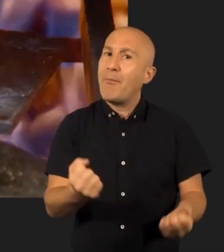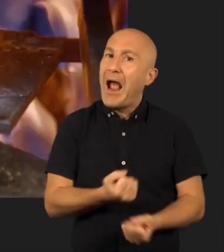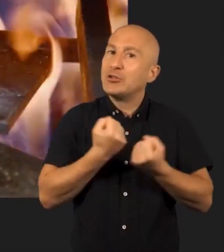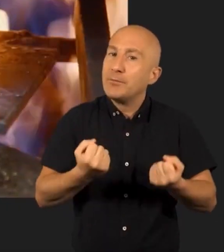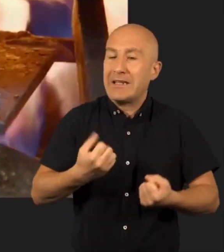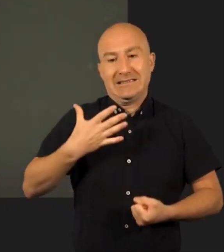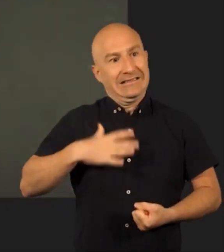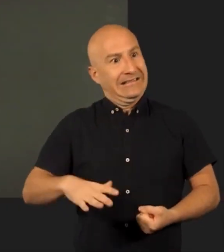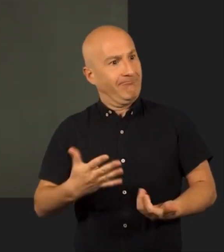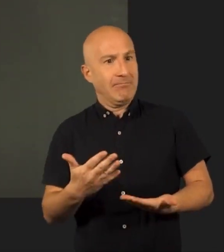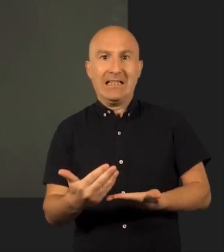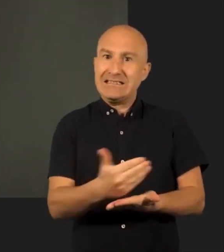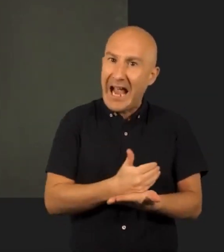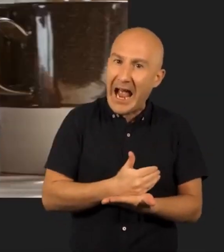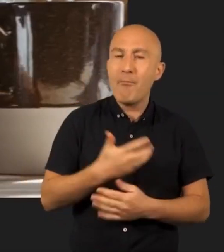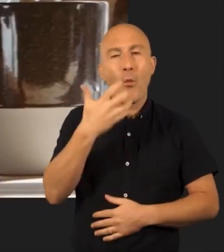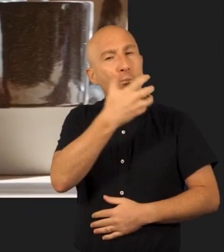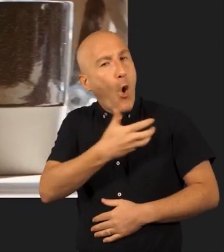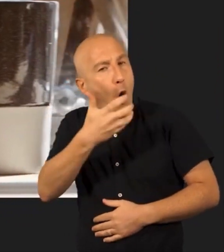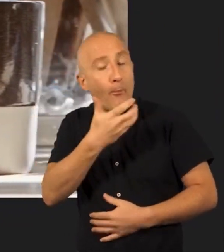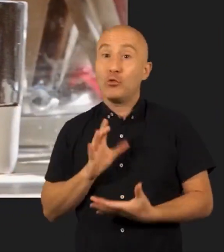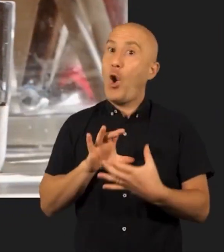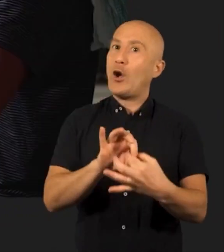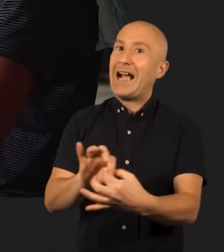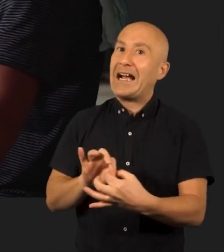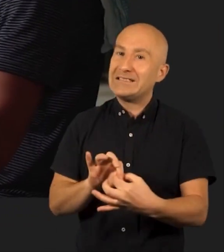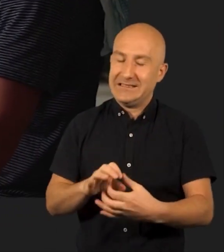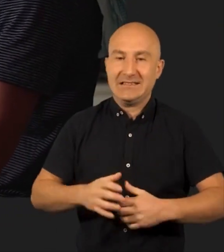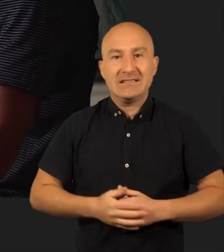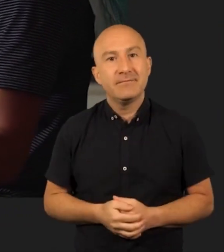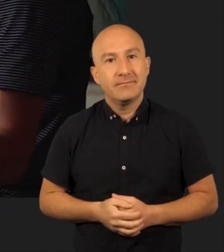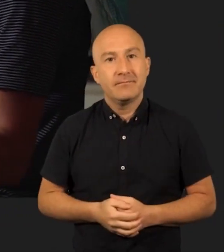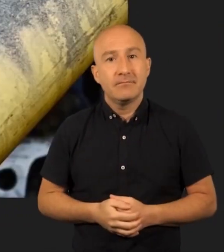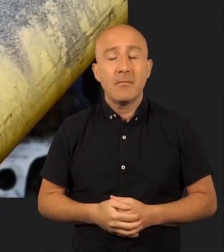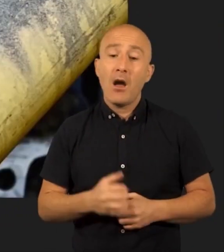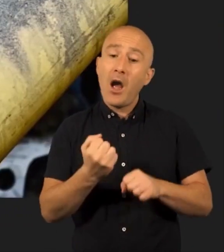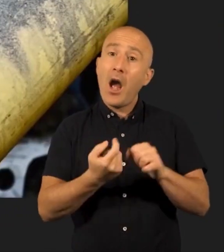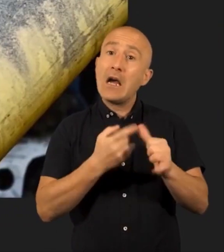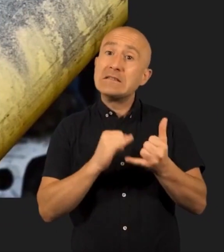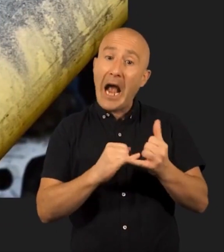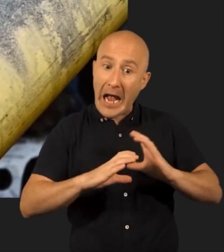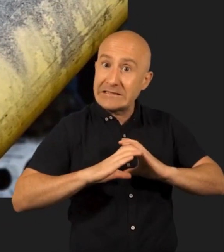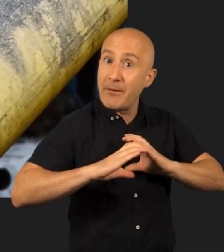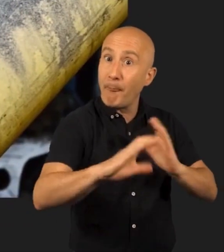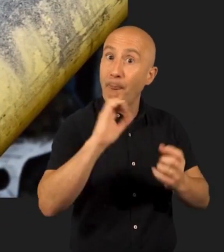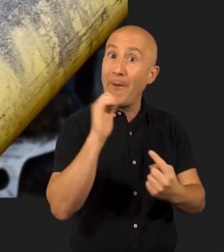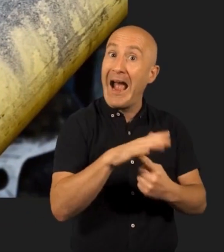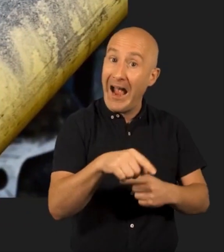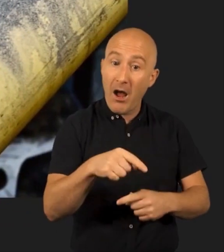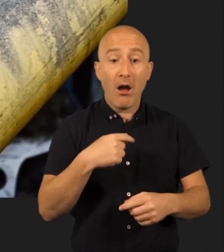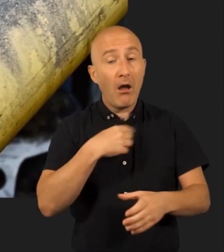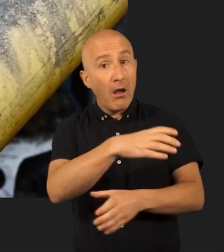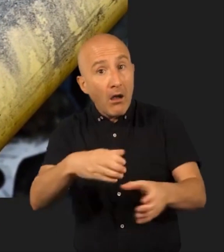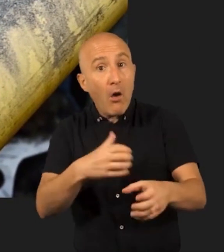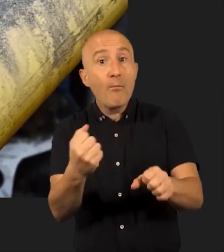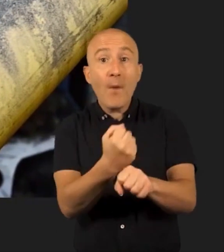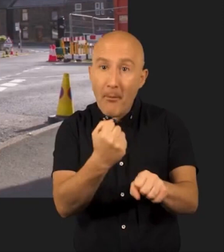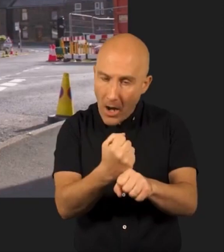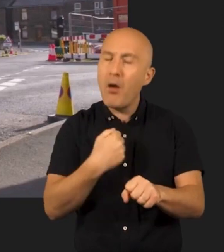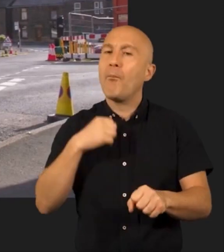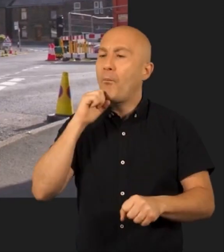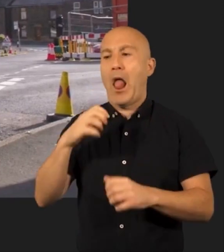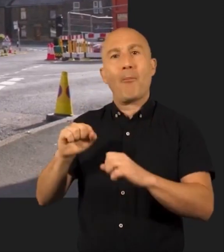our customers with the energy they need to stay safe, warm and connected. Once we've replaced or repaired our gas main,